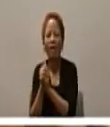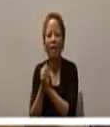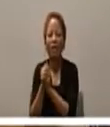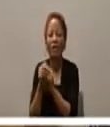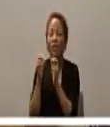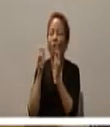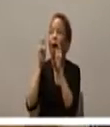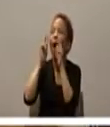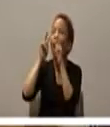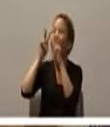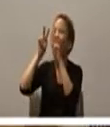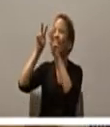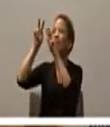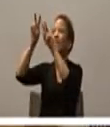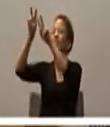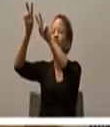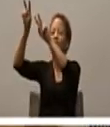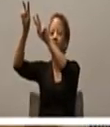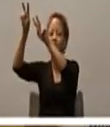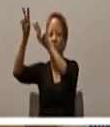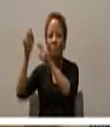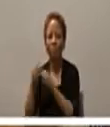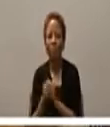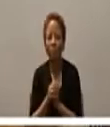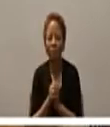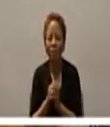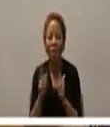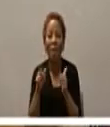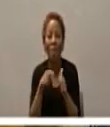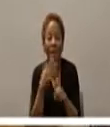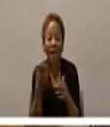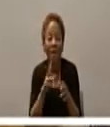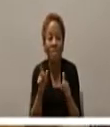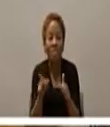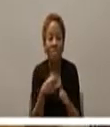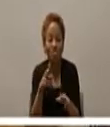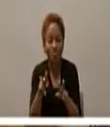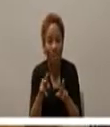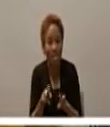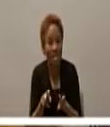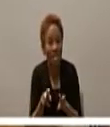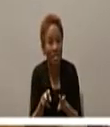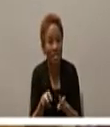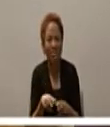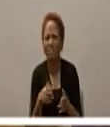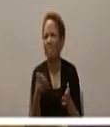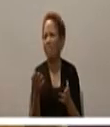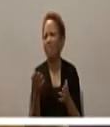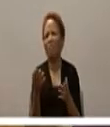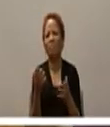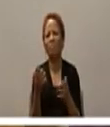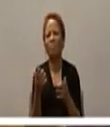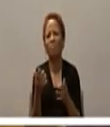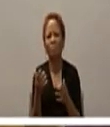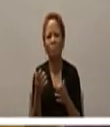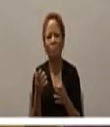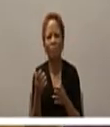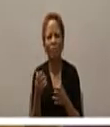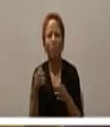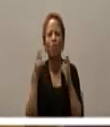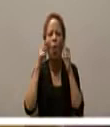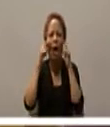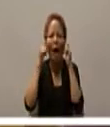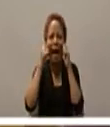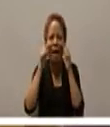but here in our in our first reading here it says no don't don't don't your eyes cast on the